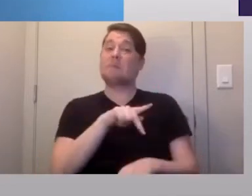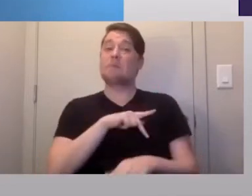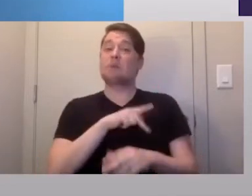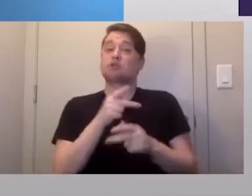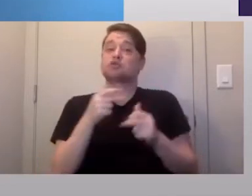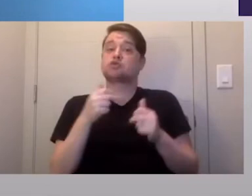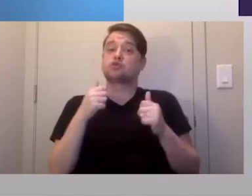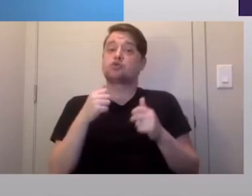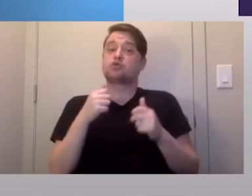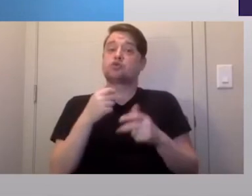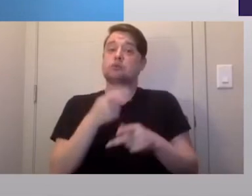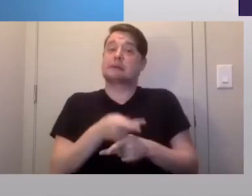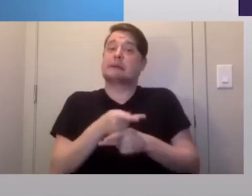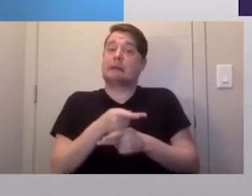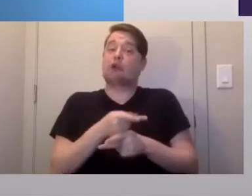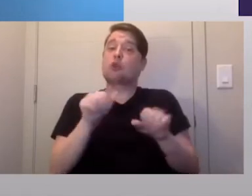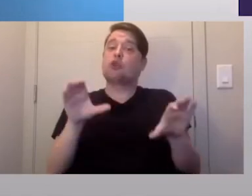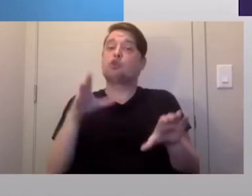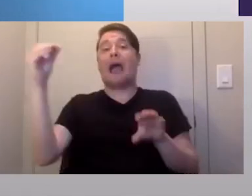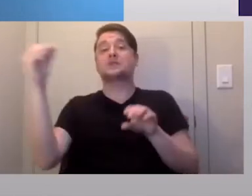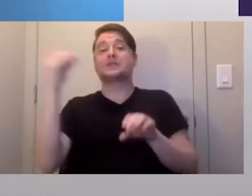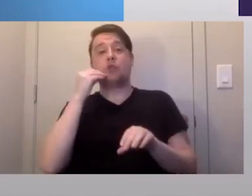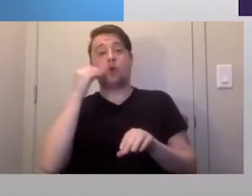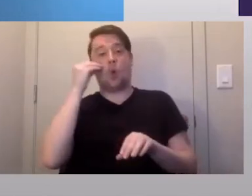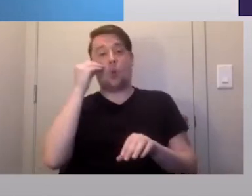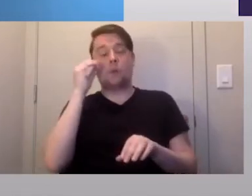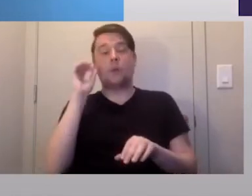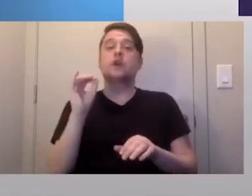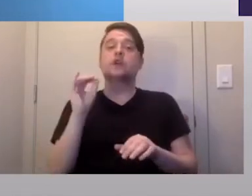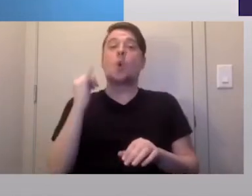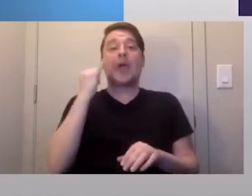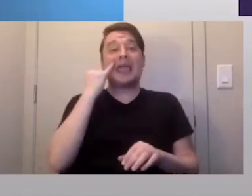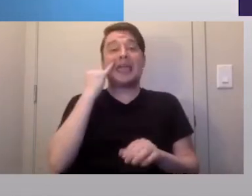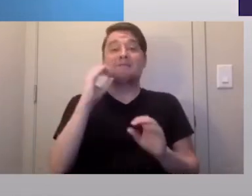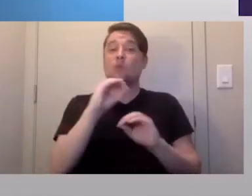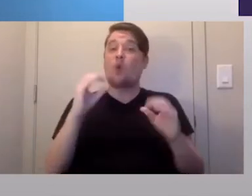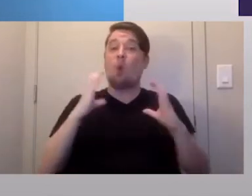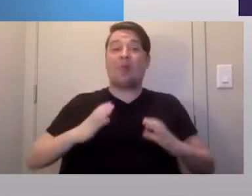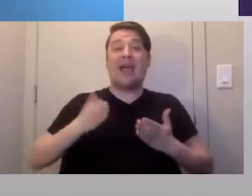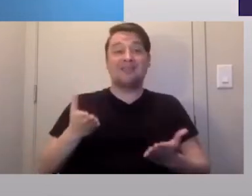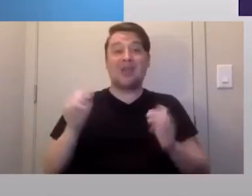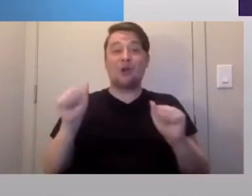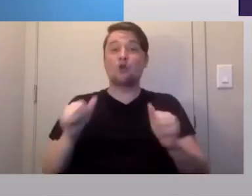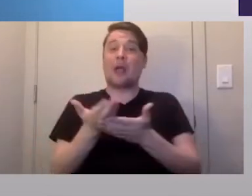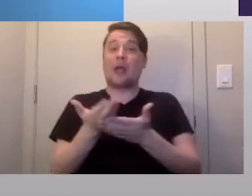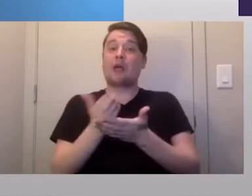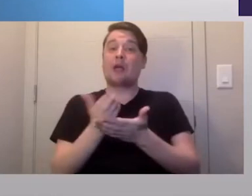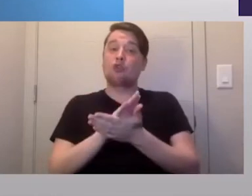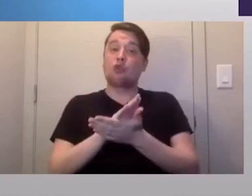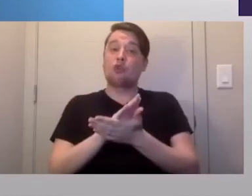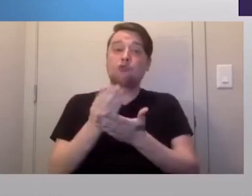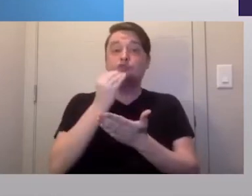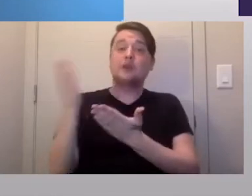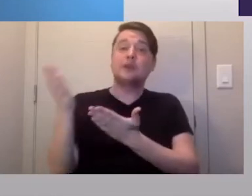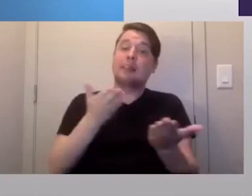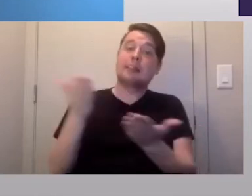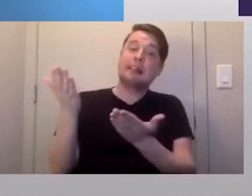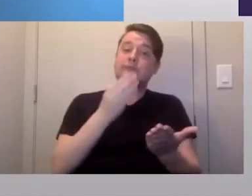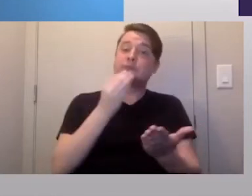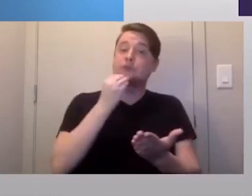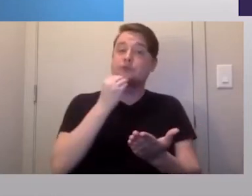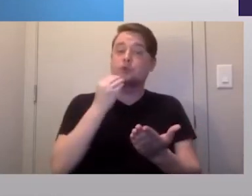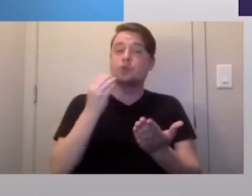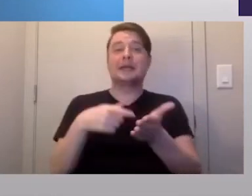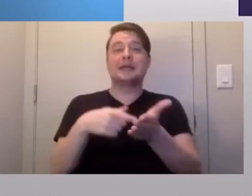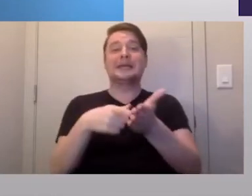completed outside the home. For instance, without the client being present, cooking a meal preparation, and delivering the food, essential